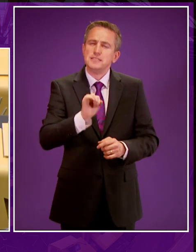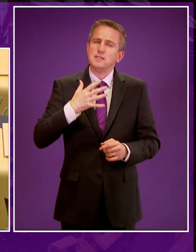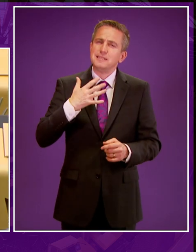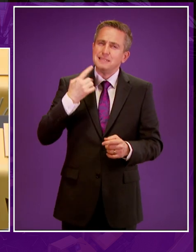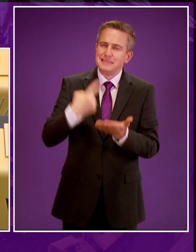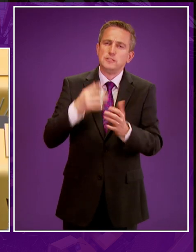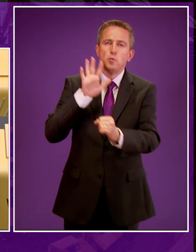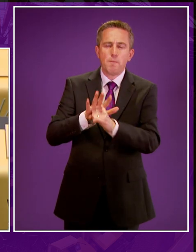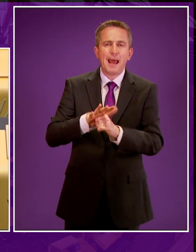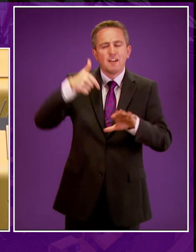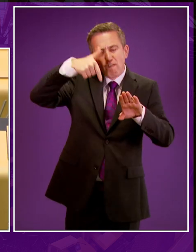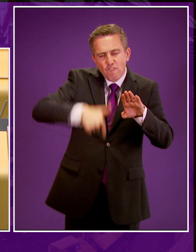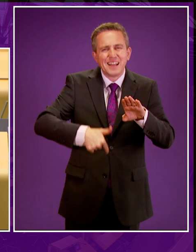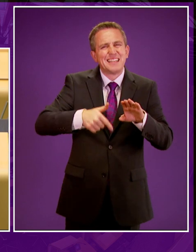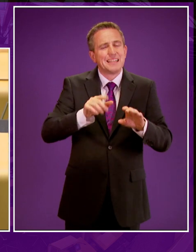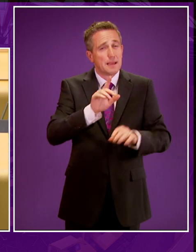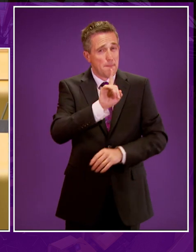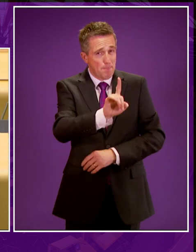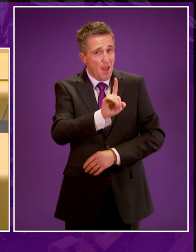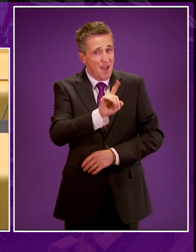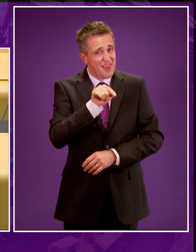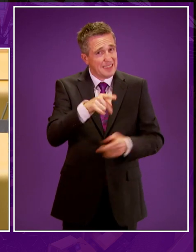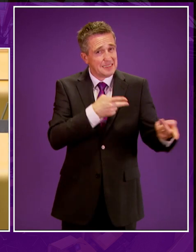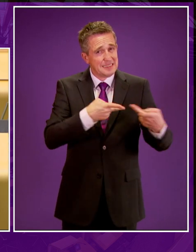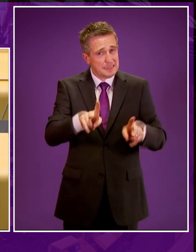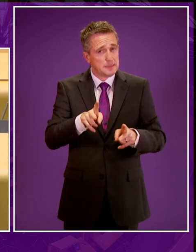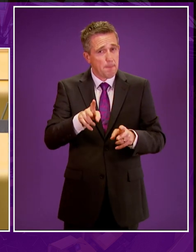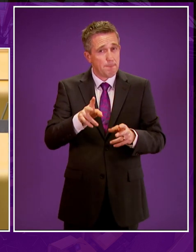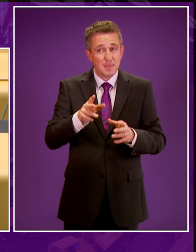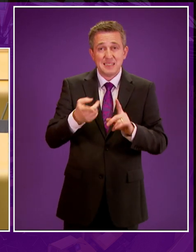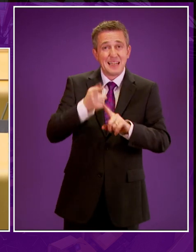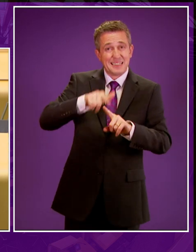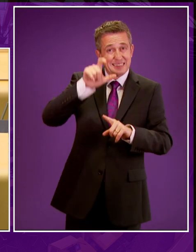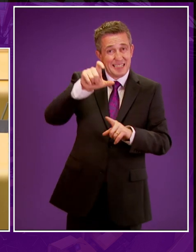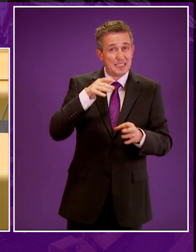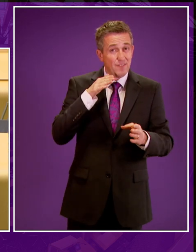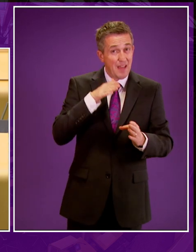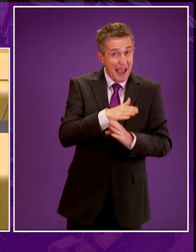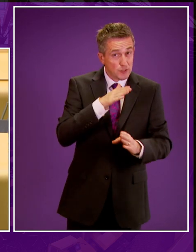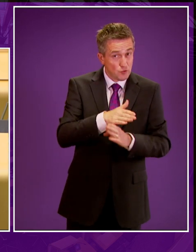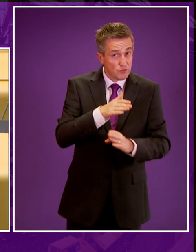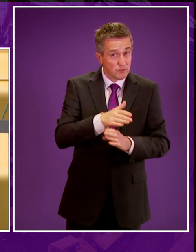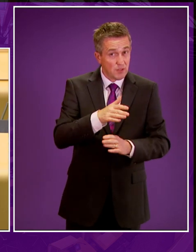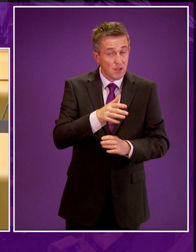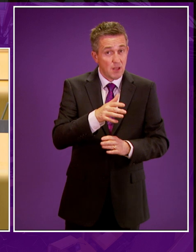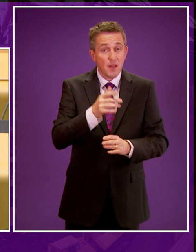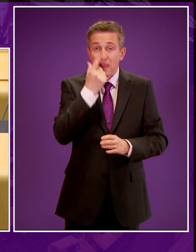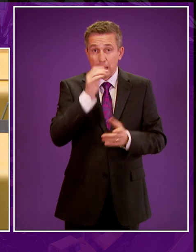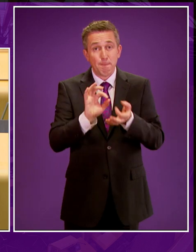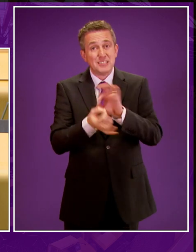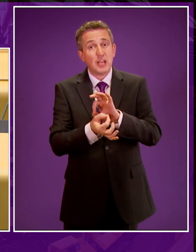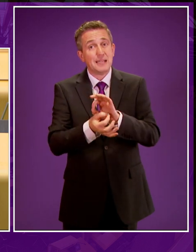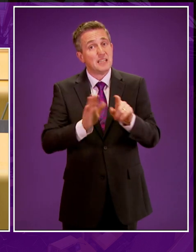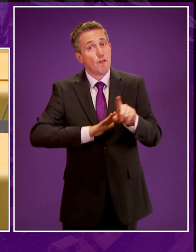does he accept that the mechanism that he's chosen is a mechanism which is an executive action that can be undone by any